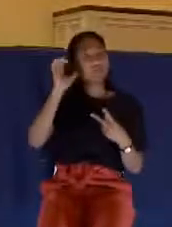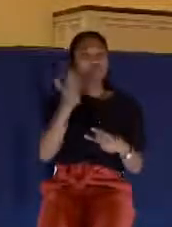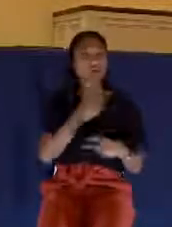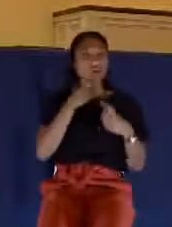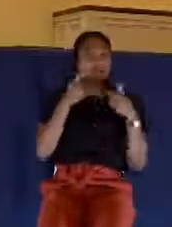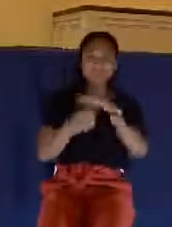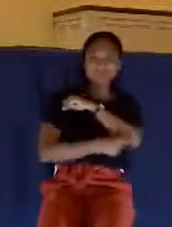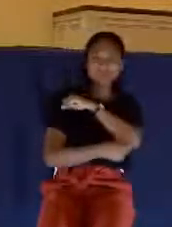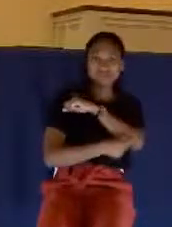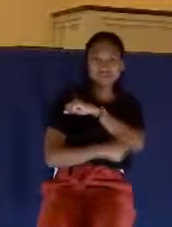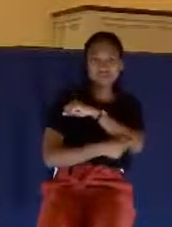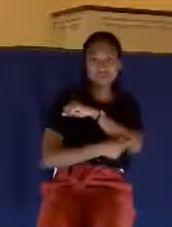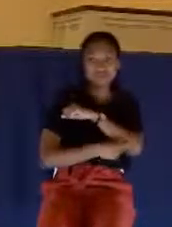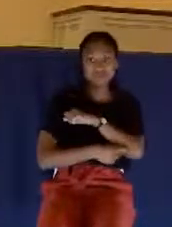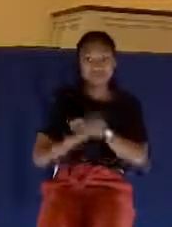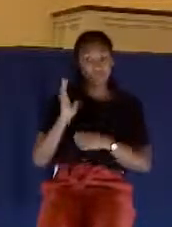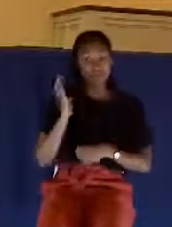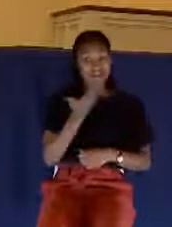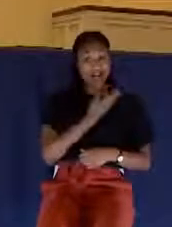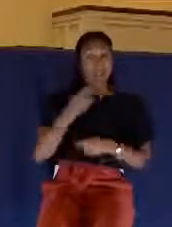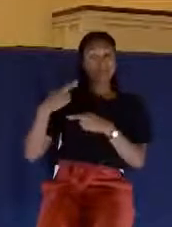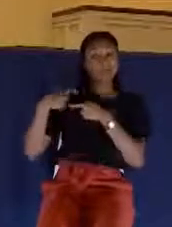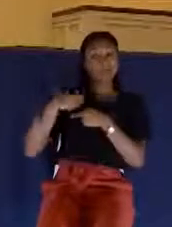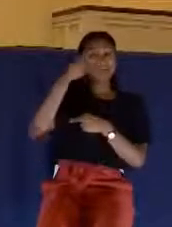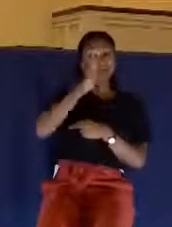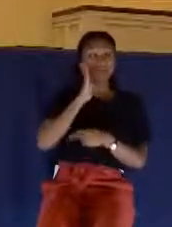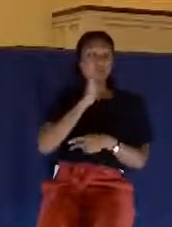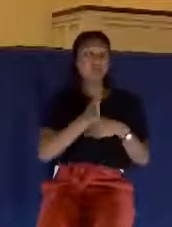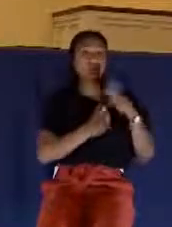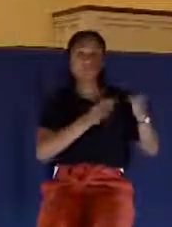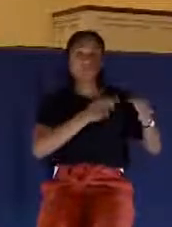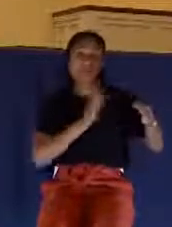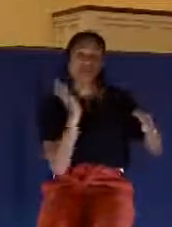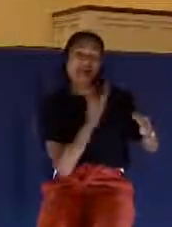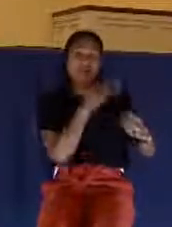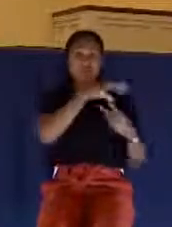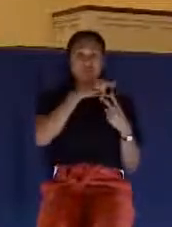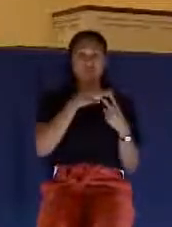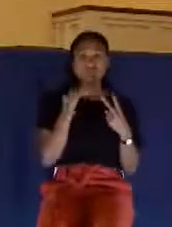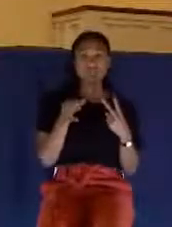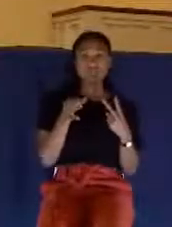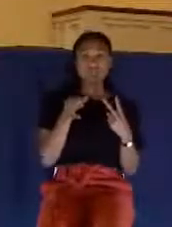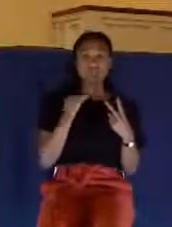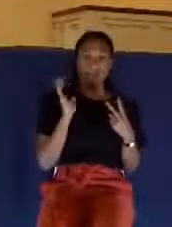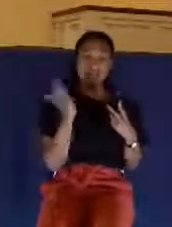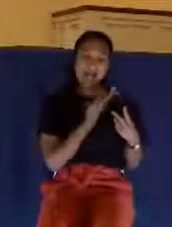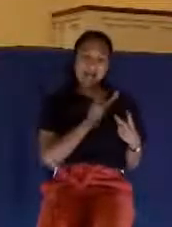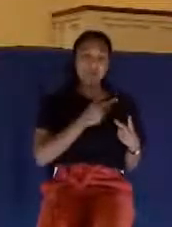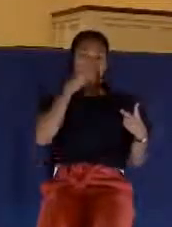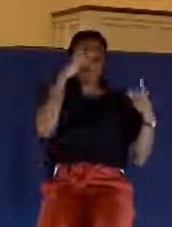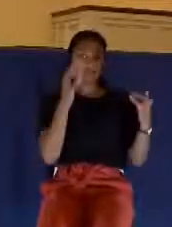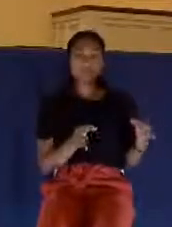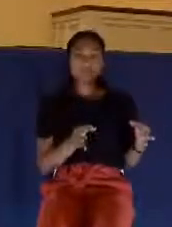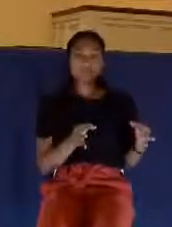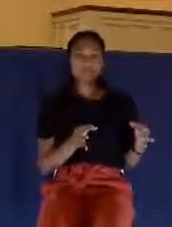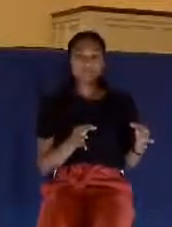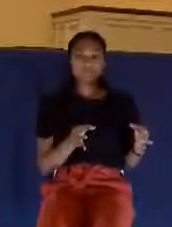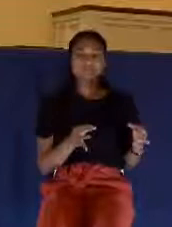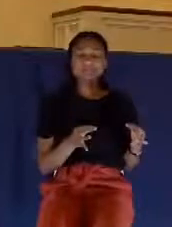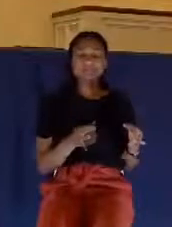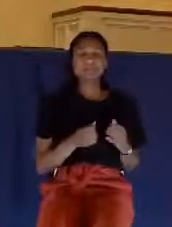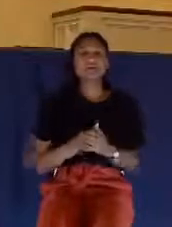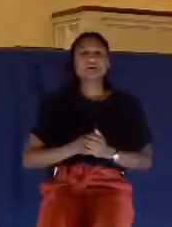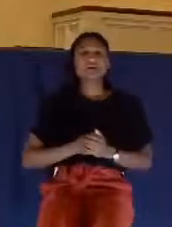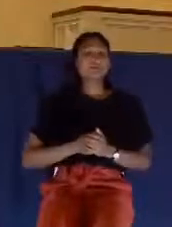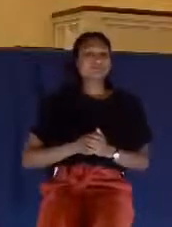choice. It's so real that you're going to be judged by God for that choice that you make. But this doesn't go just